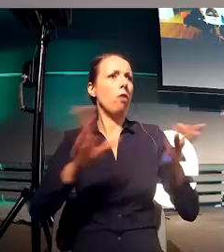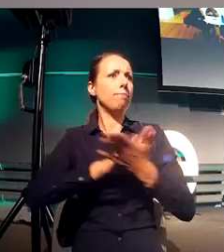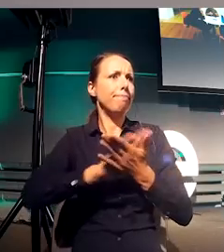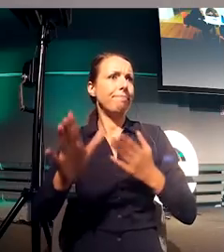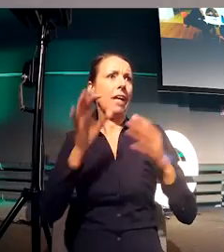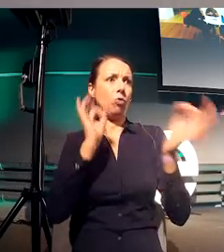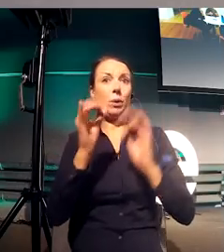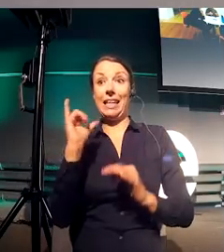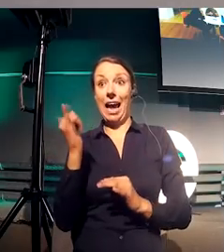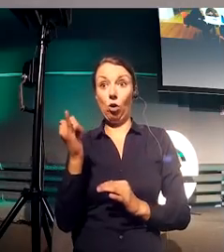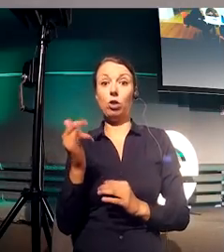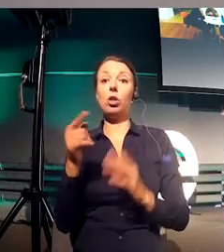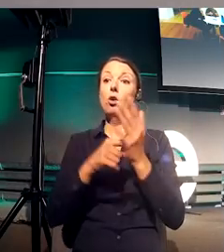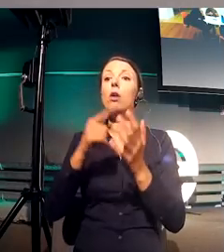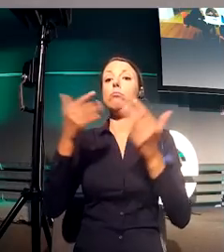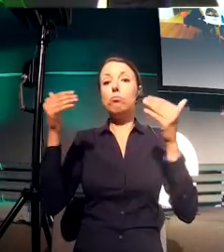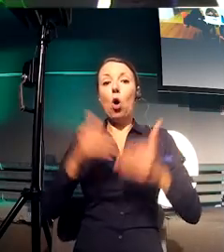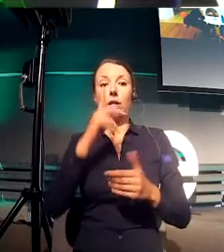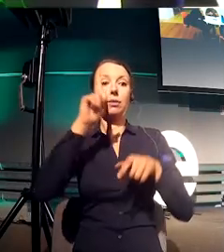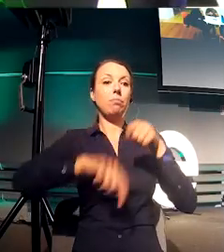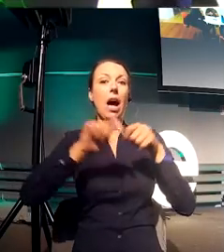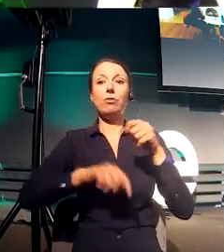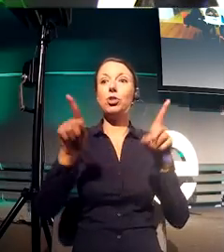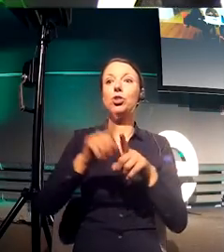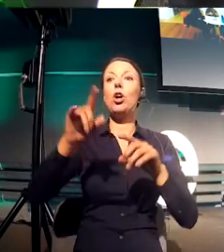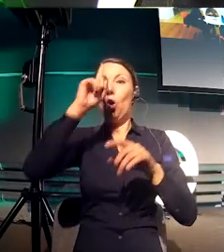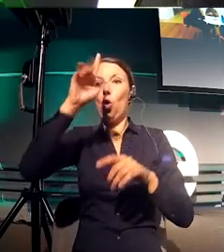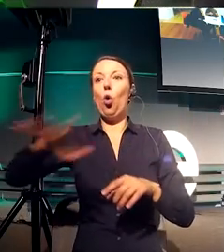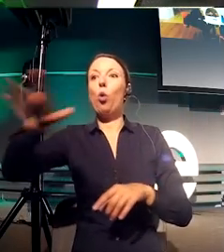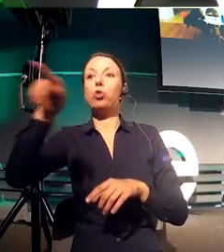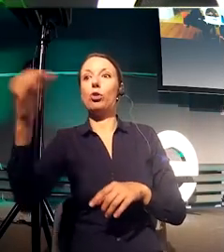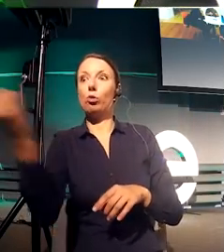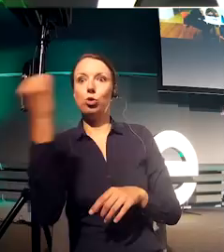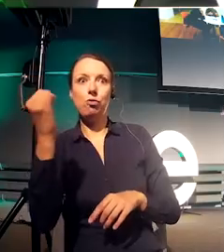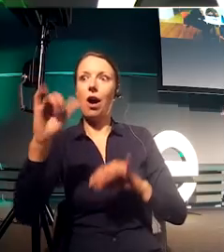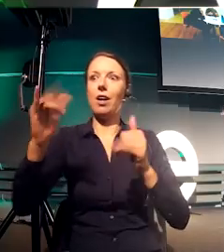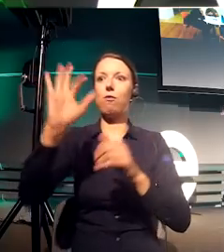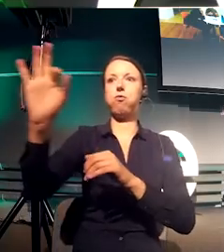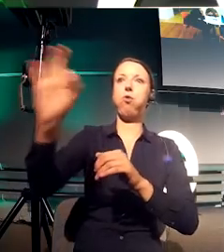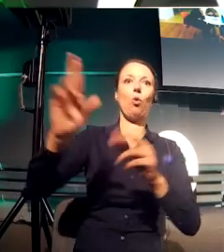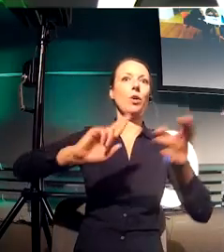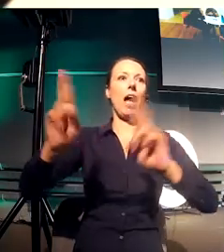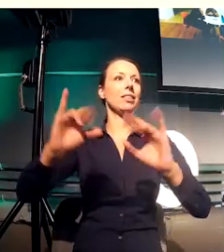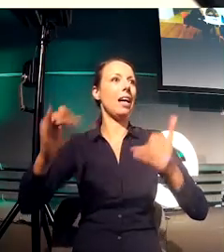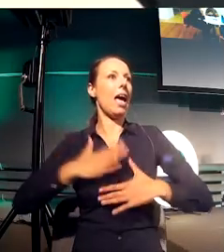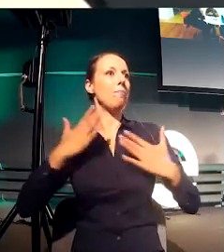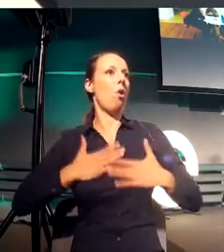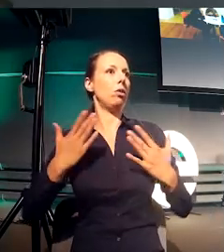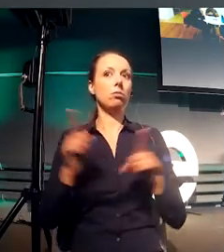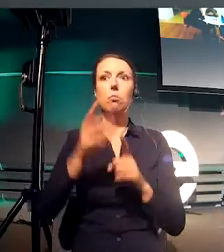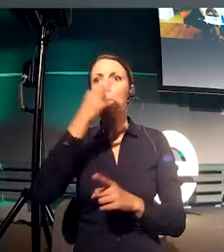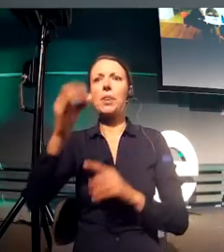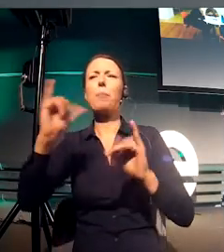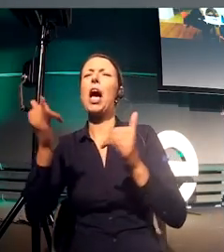see their reactions, see their emotions. What are they expecting to happen when they press on something? So,